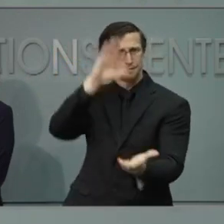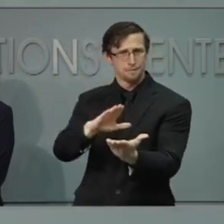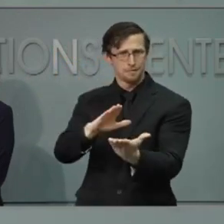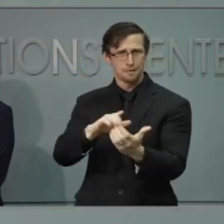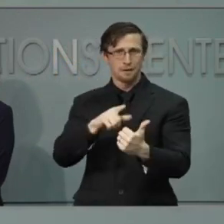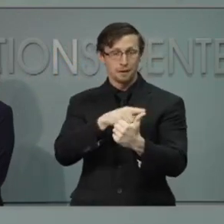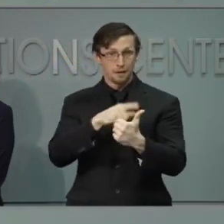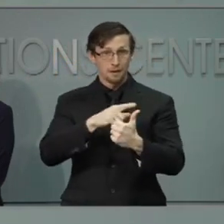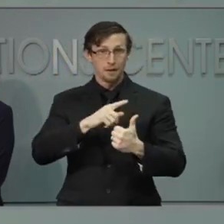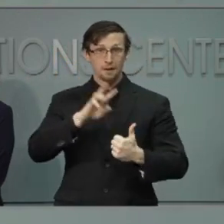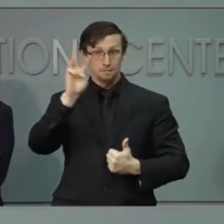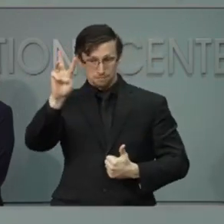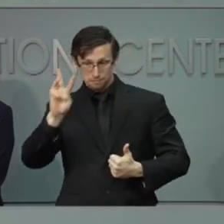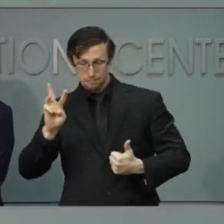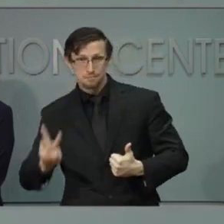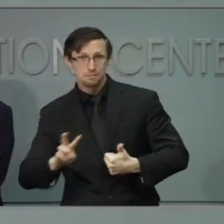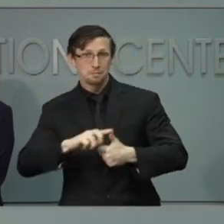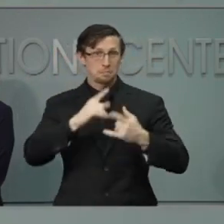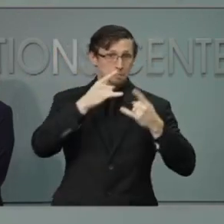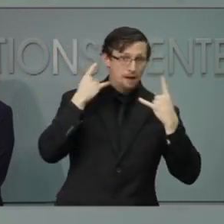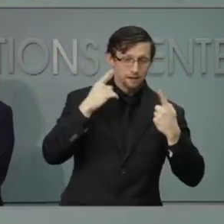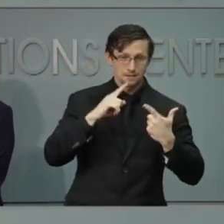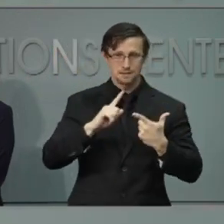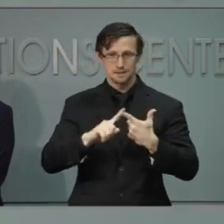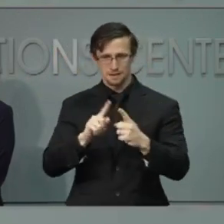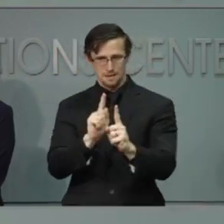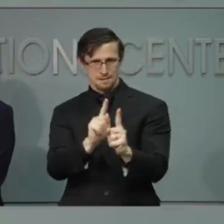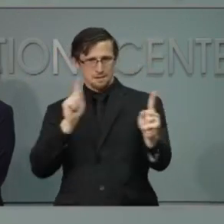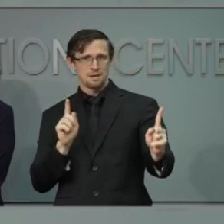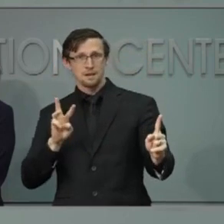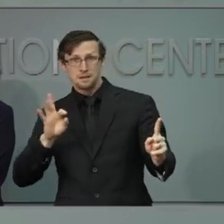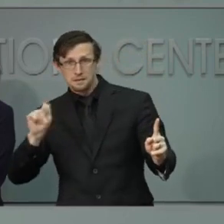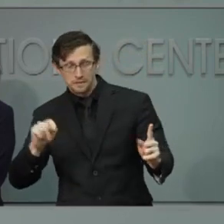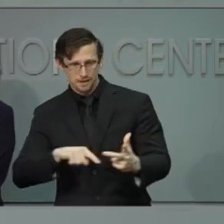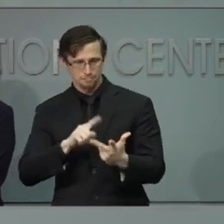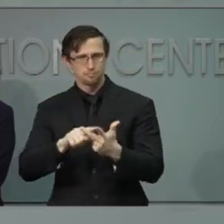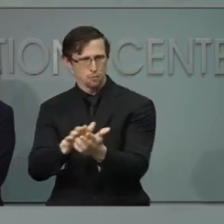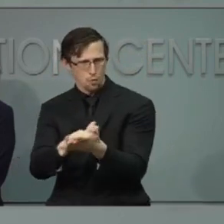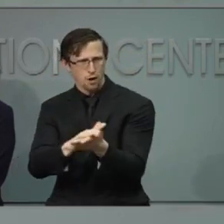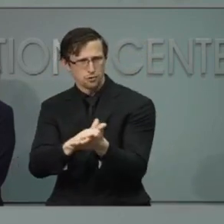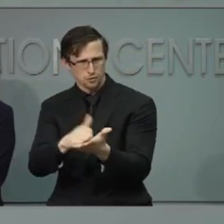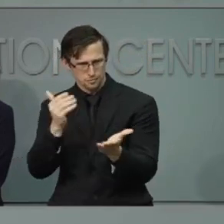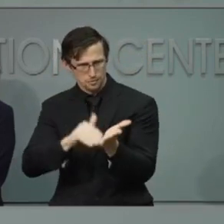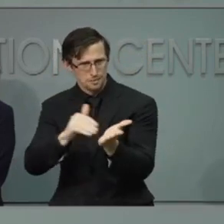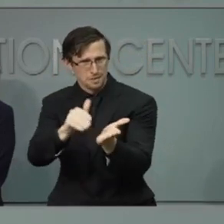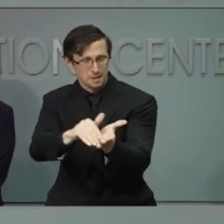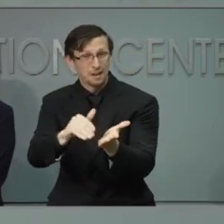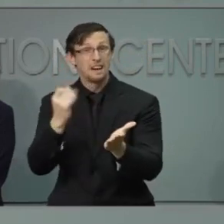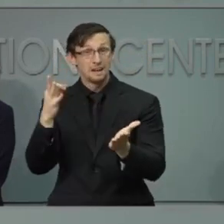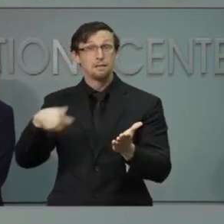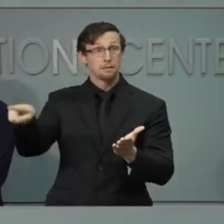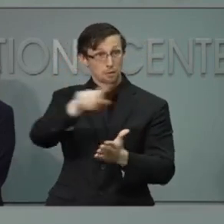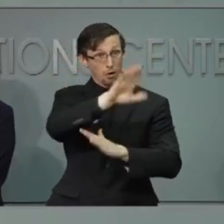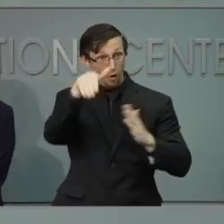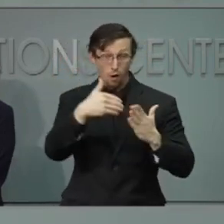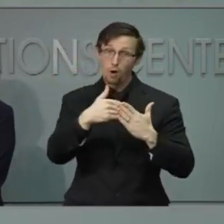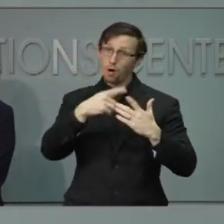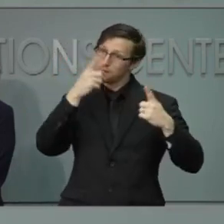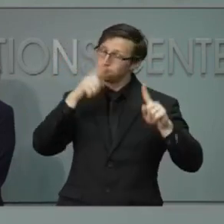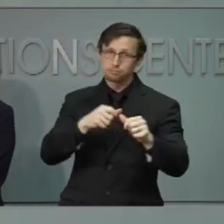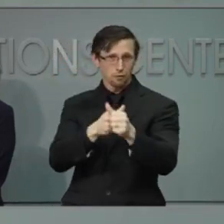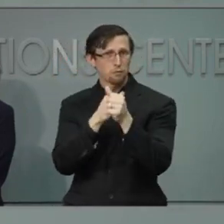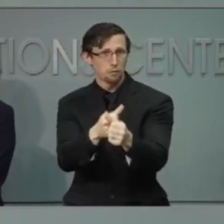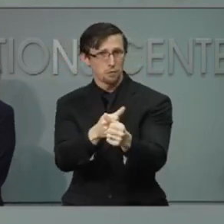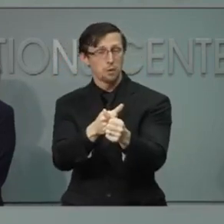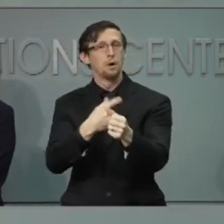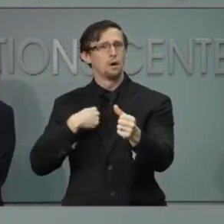wash your hands, wait six feet apart from others. These can help us make it safely to the other side of this pandemic. But as